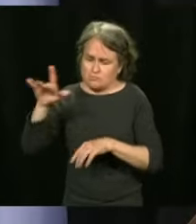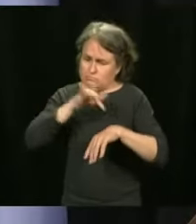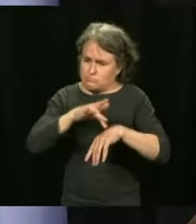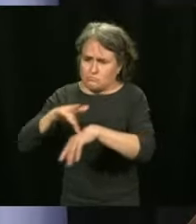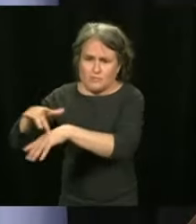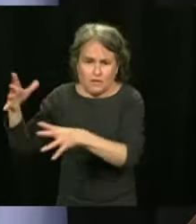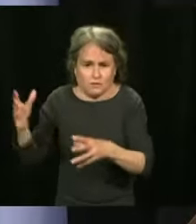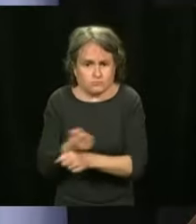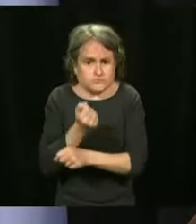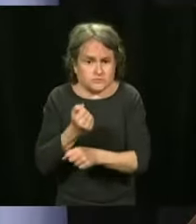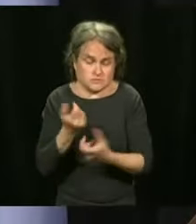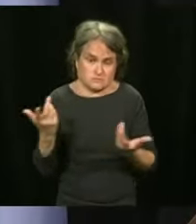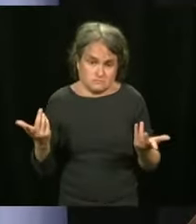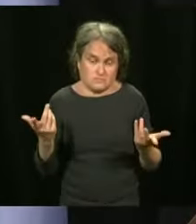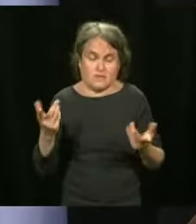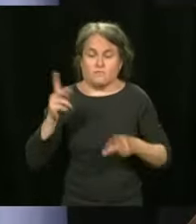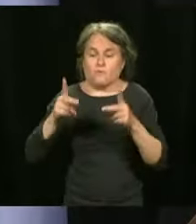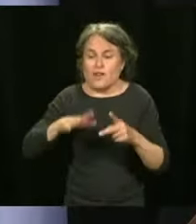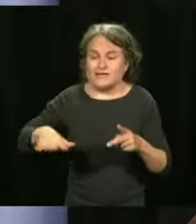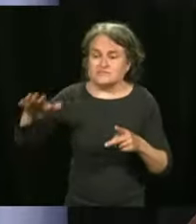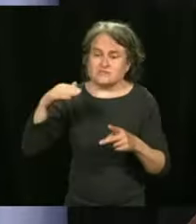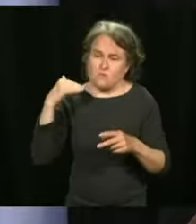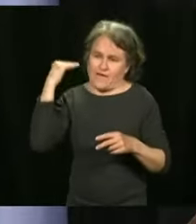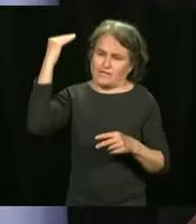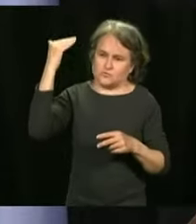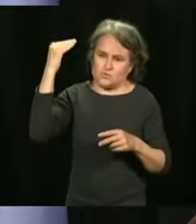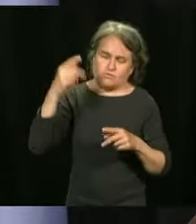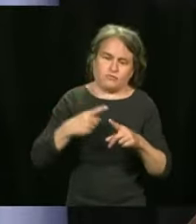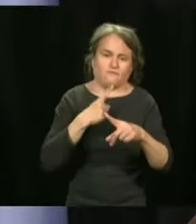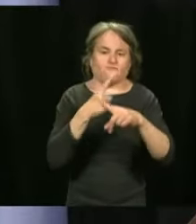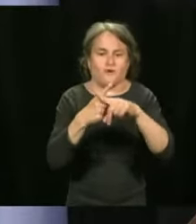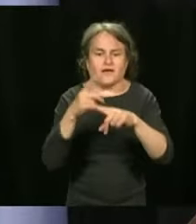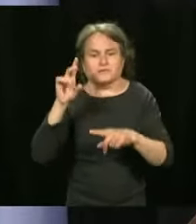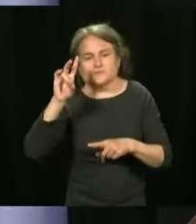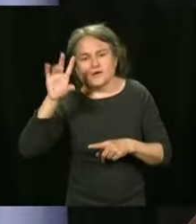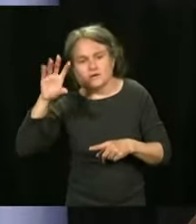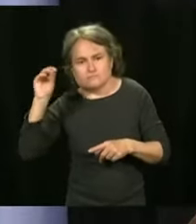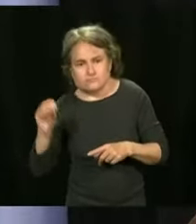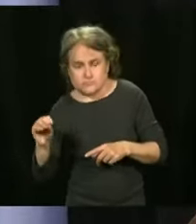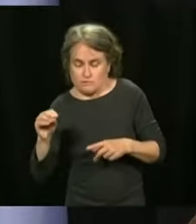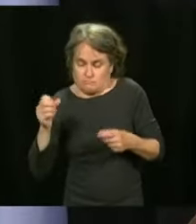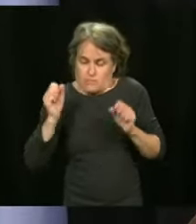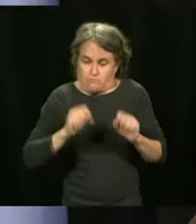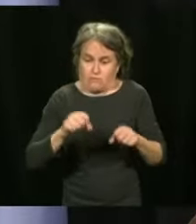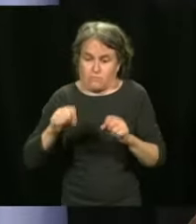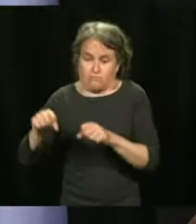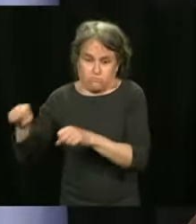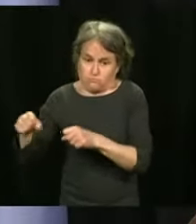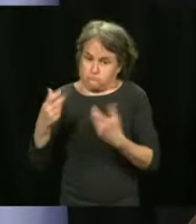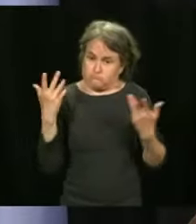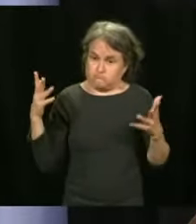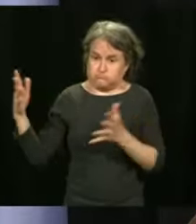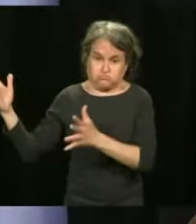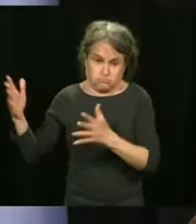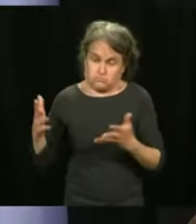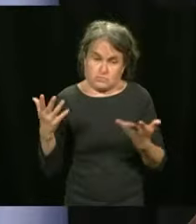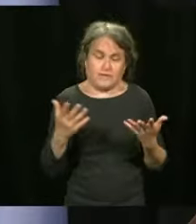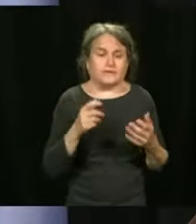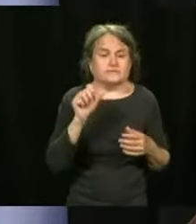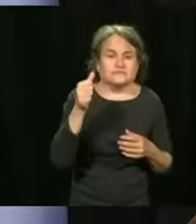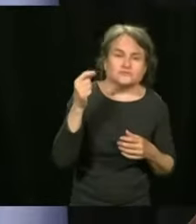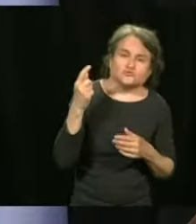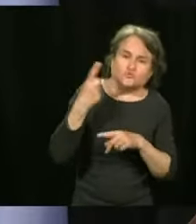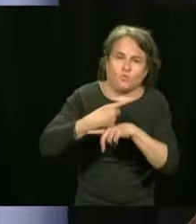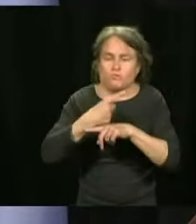adult population, times the 75 percent, up until now, about a week or 10 days after the end of the period, we're